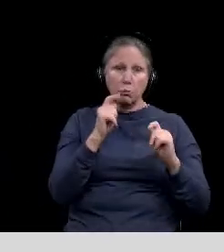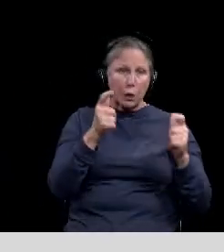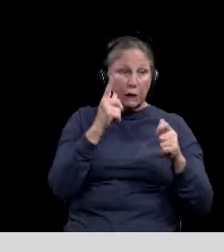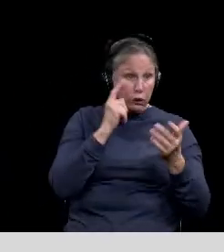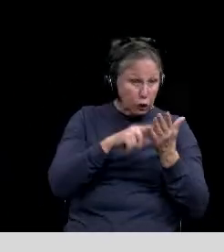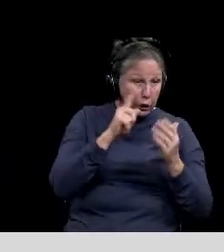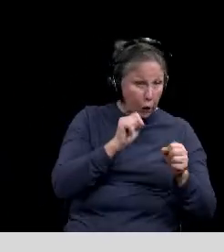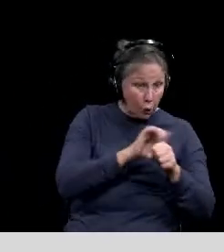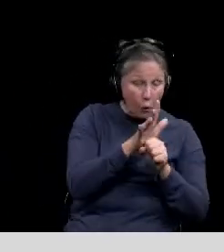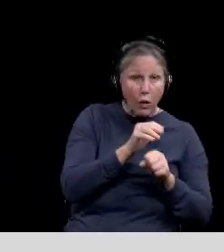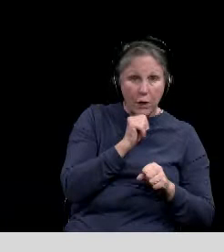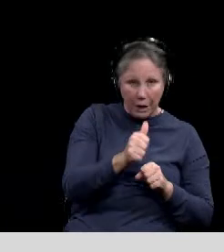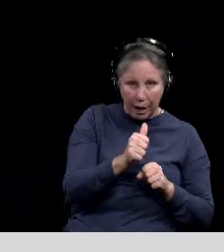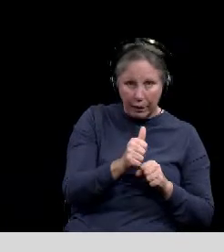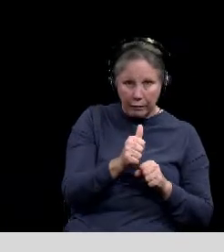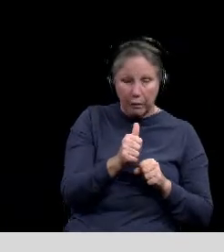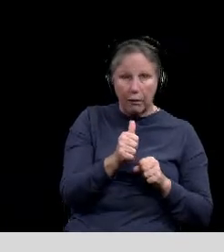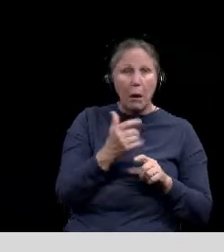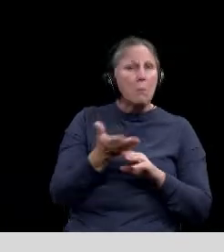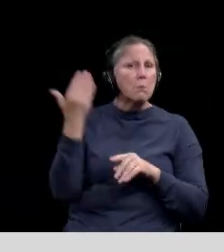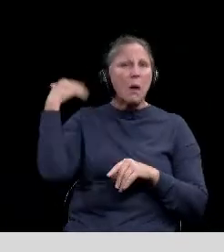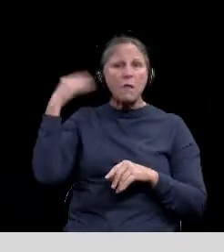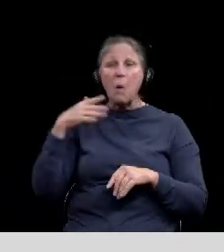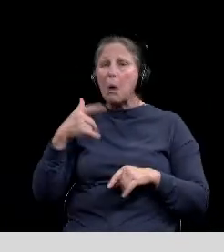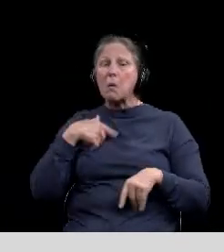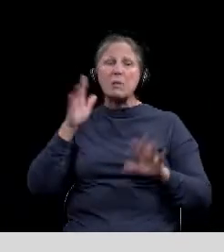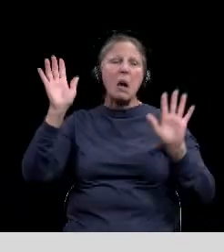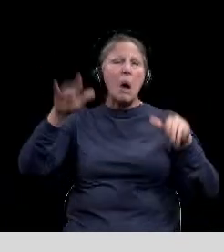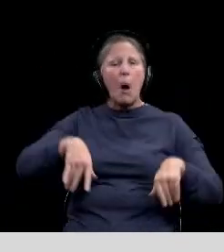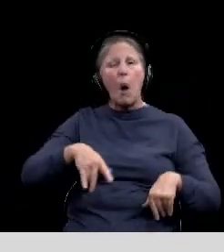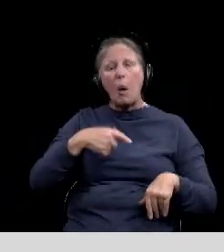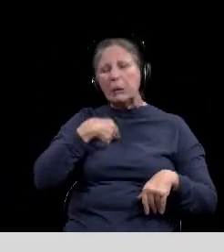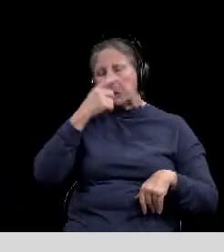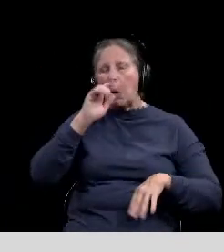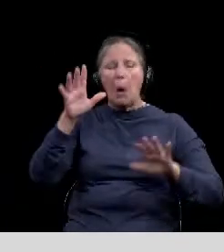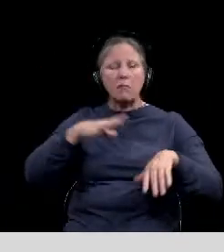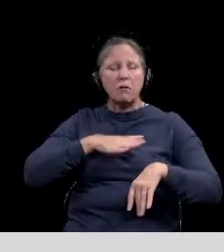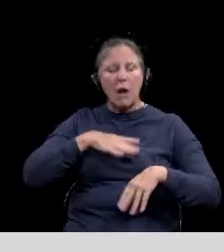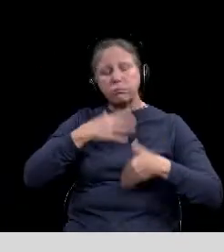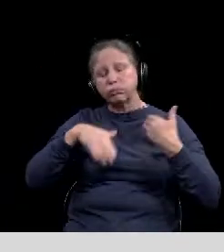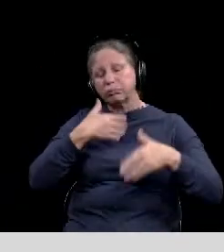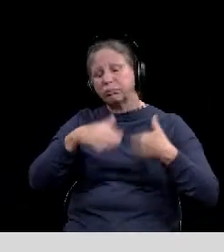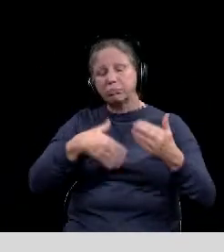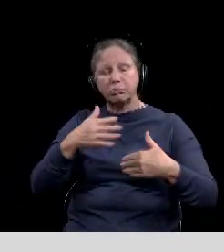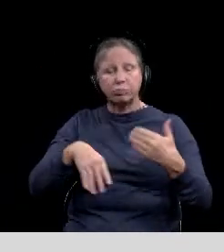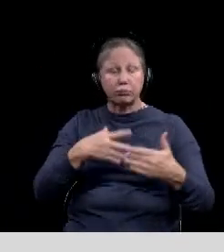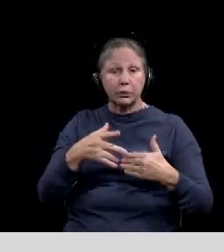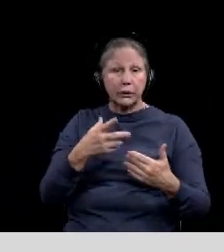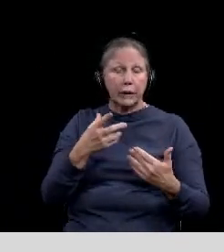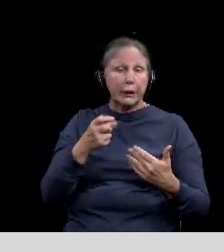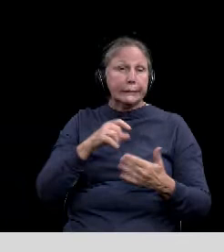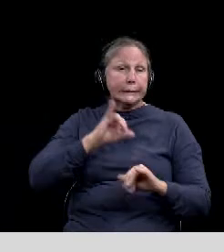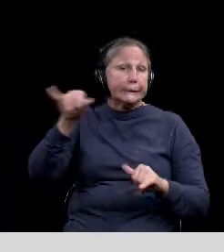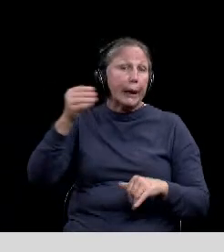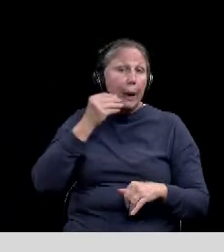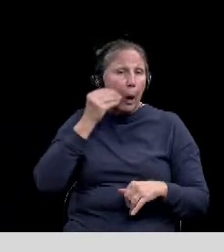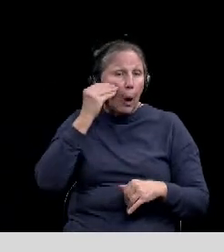so much more this year than prior because they need to be getting their coronavirus tests. there are people that might have been staying home